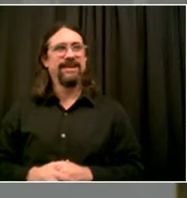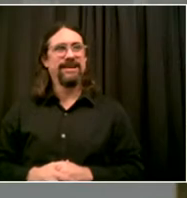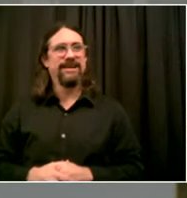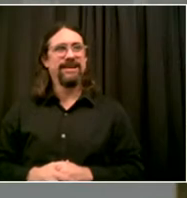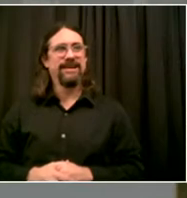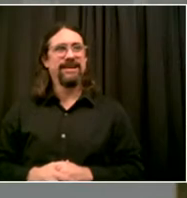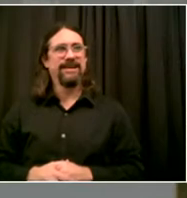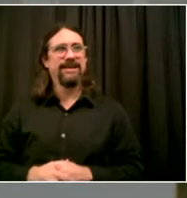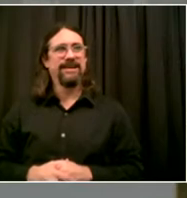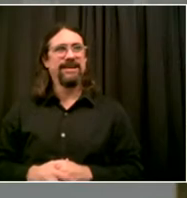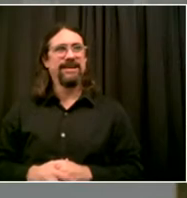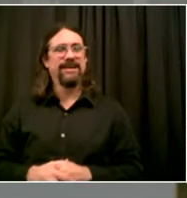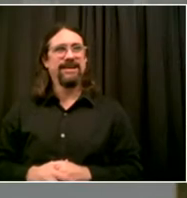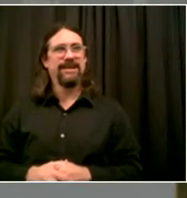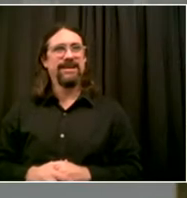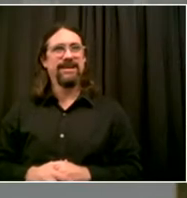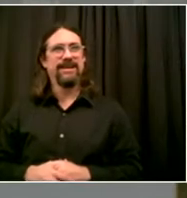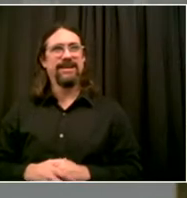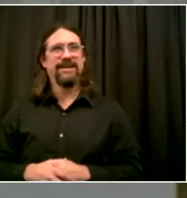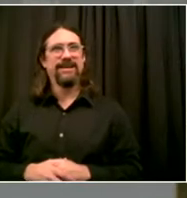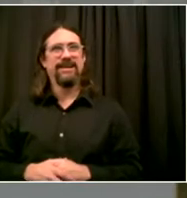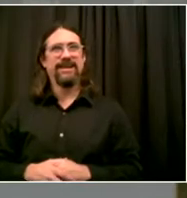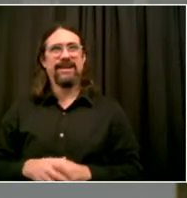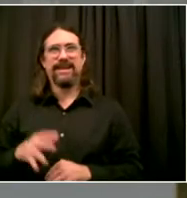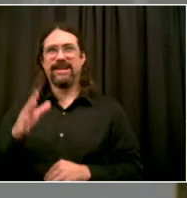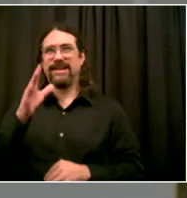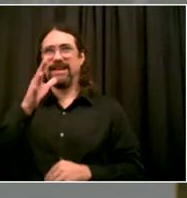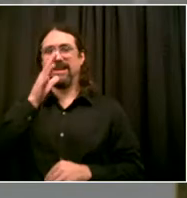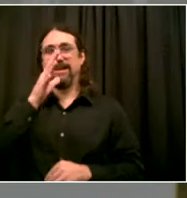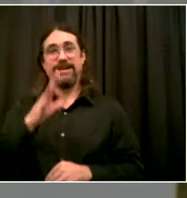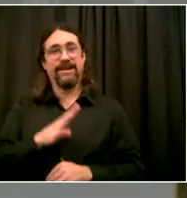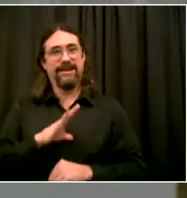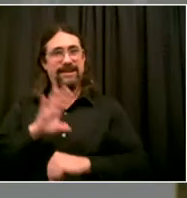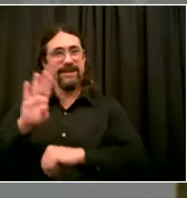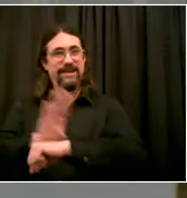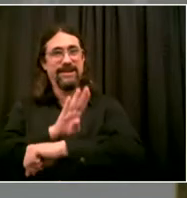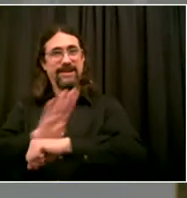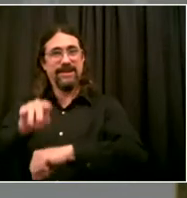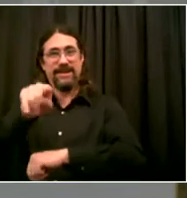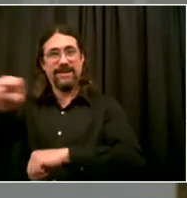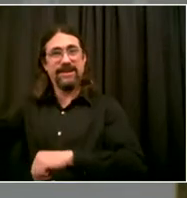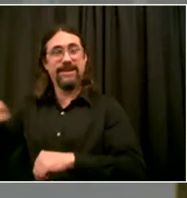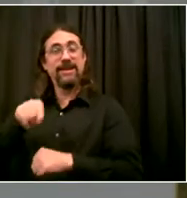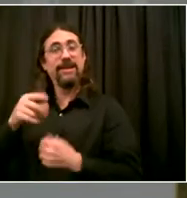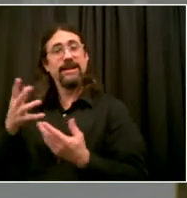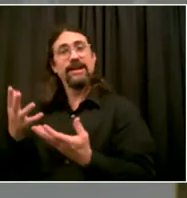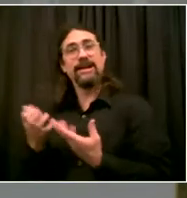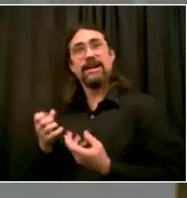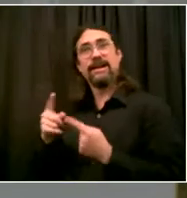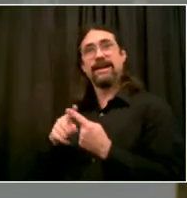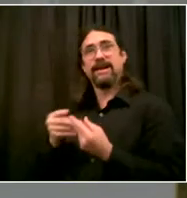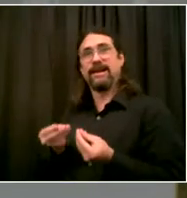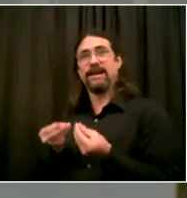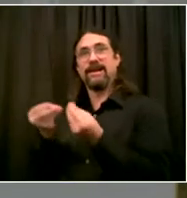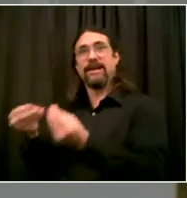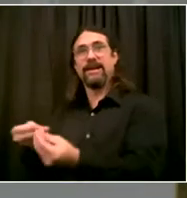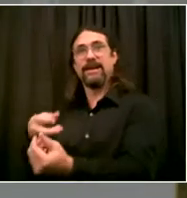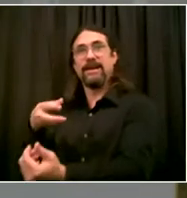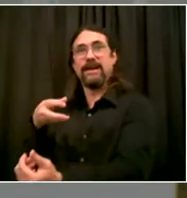So we believe that every customer, they have to feel